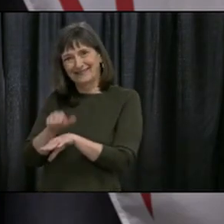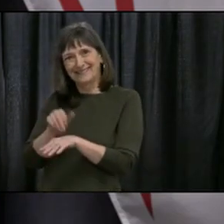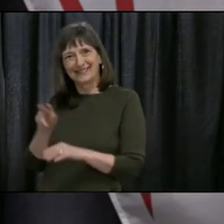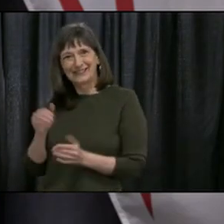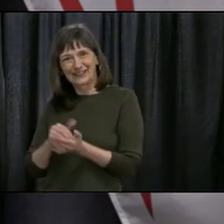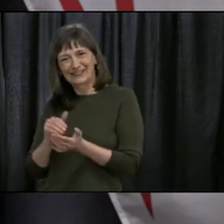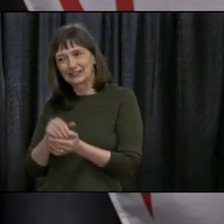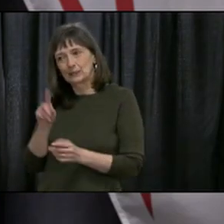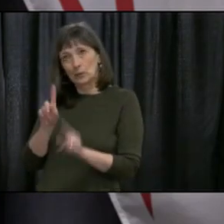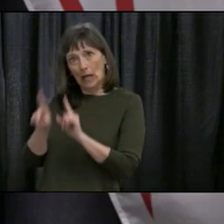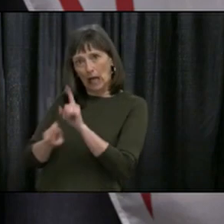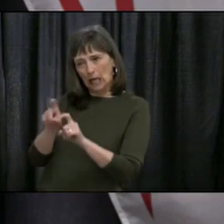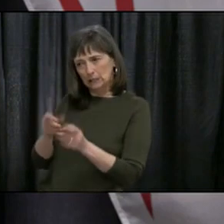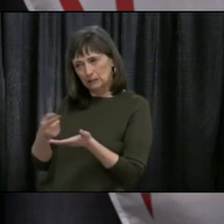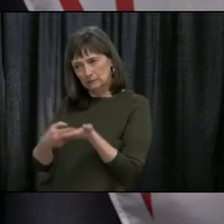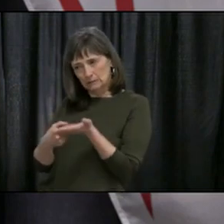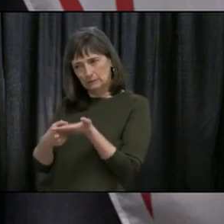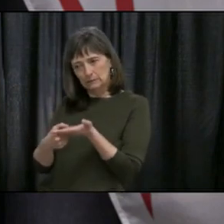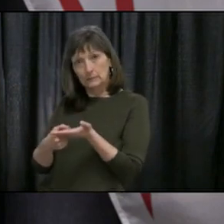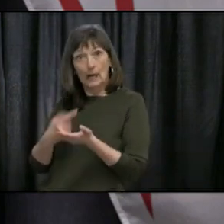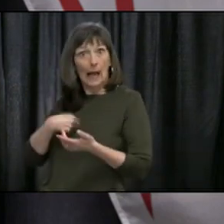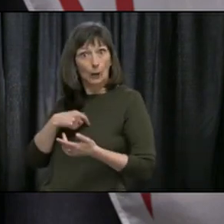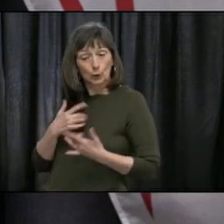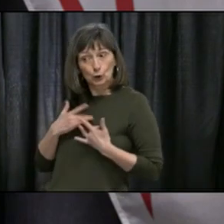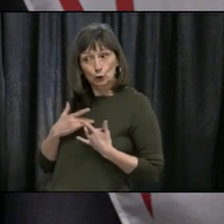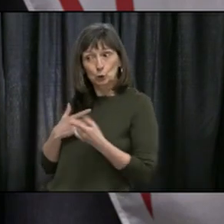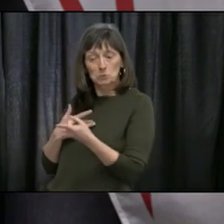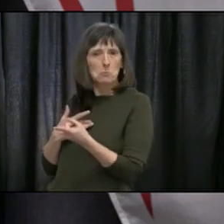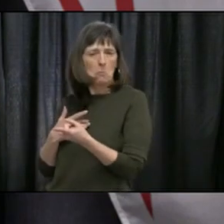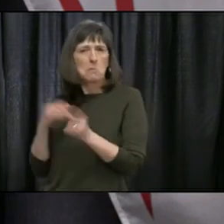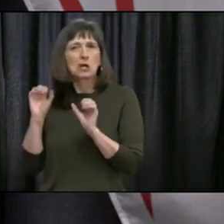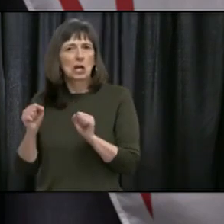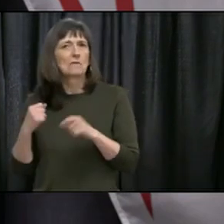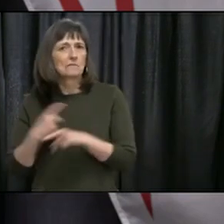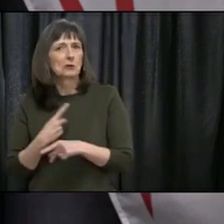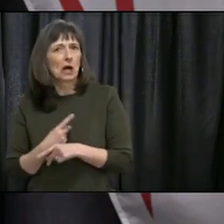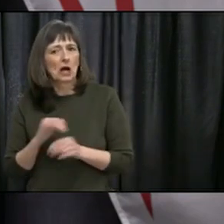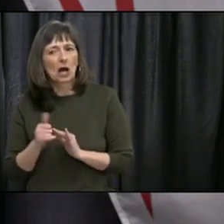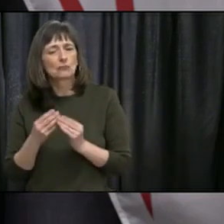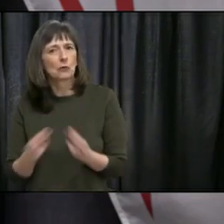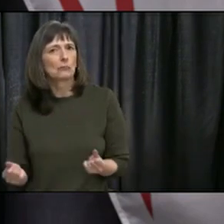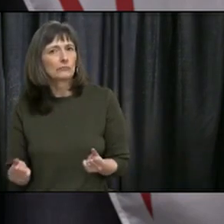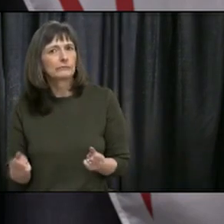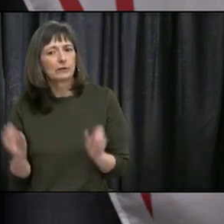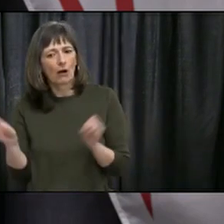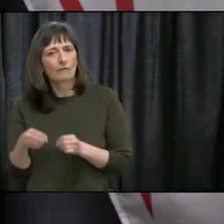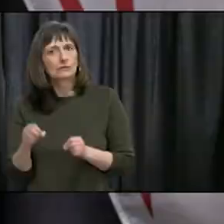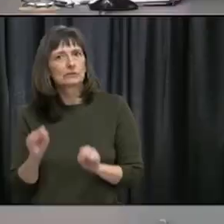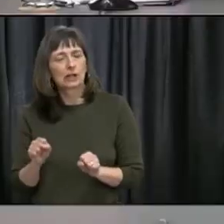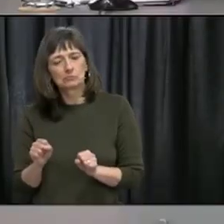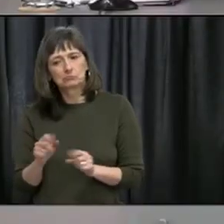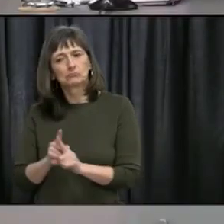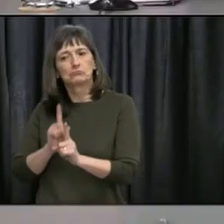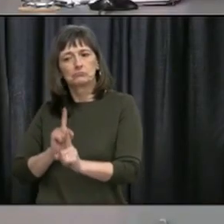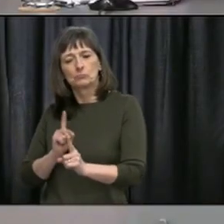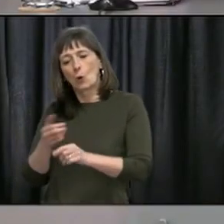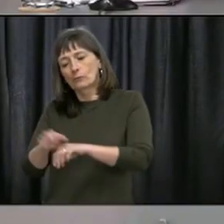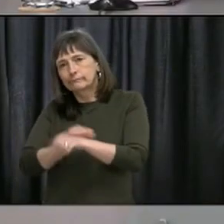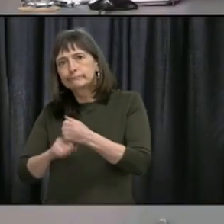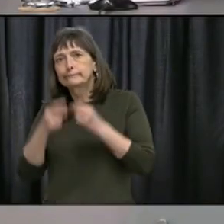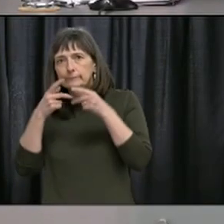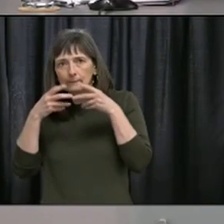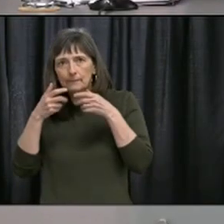group that these problems can be taken care of at a vet's office. Okay, thank you.